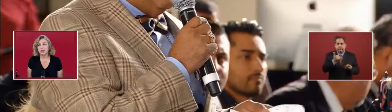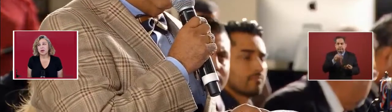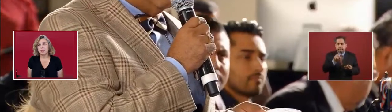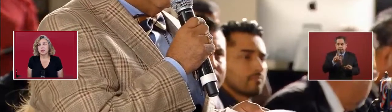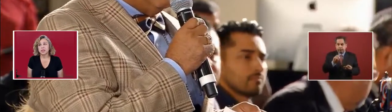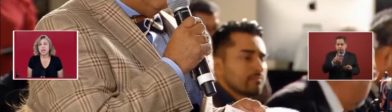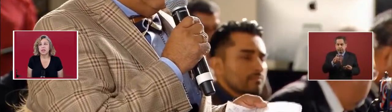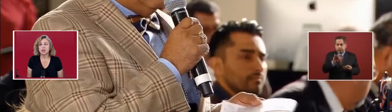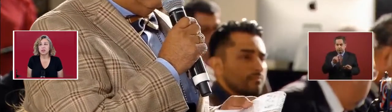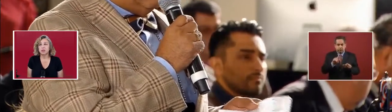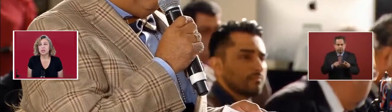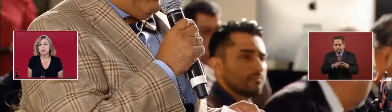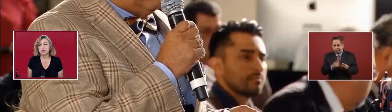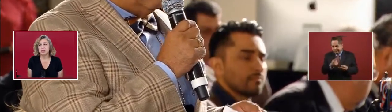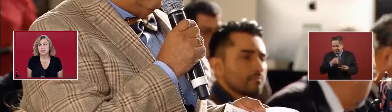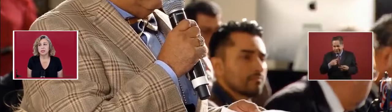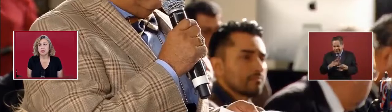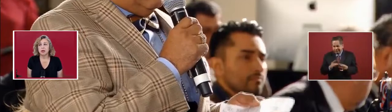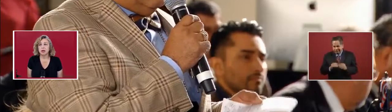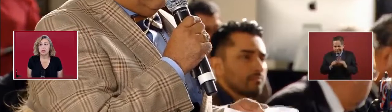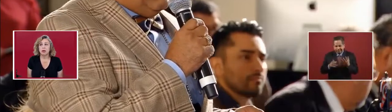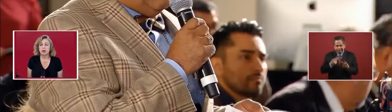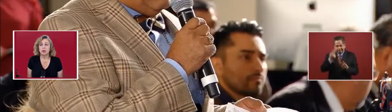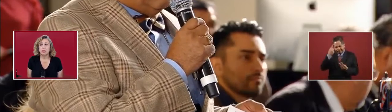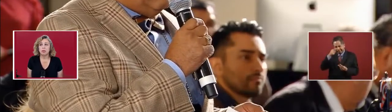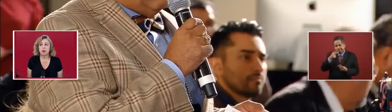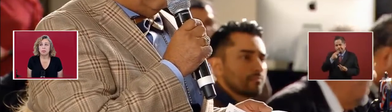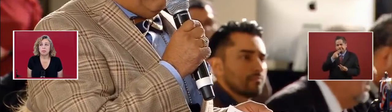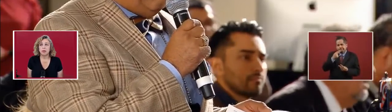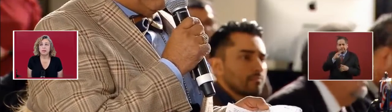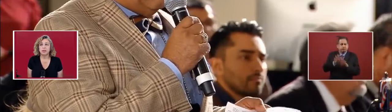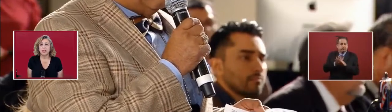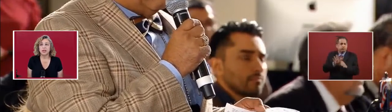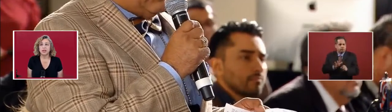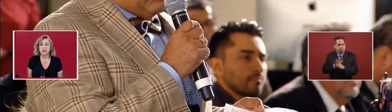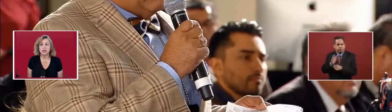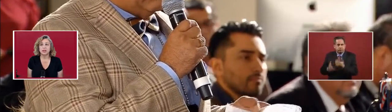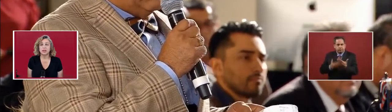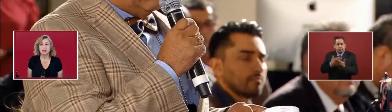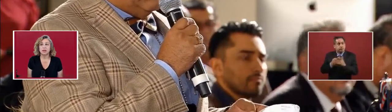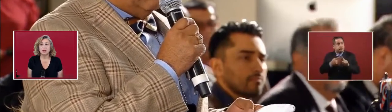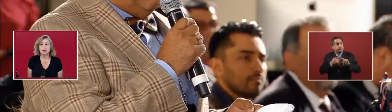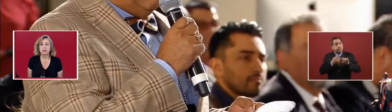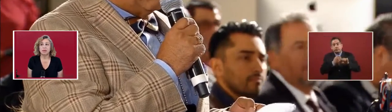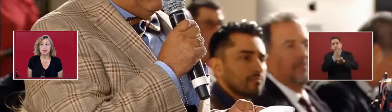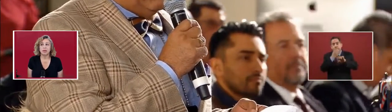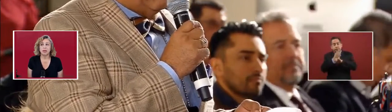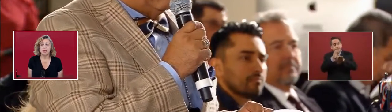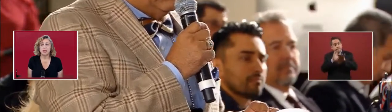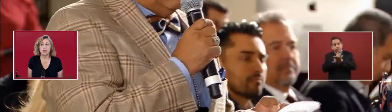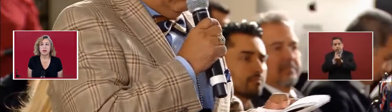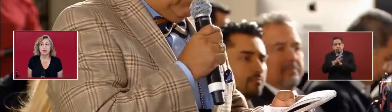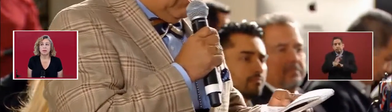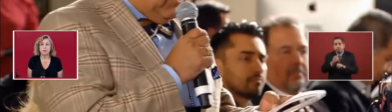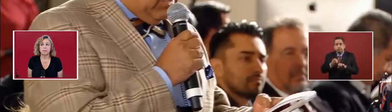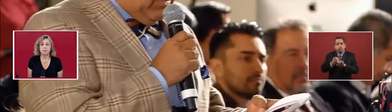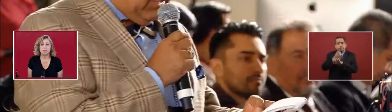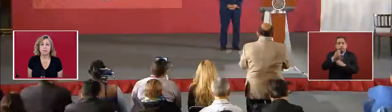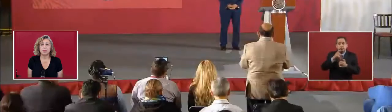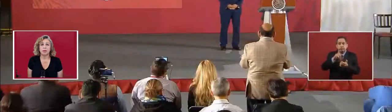hydrocarbons. Can you explain to us what modifications for the